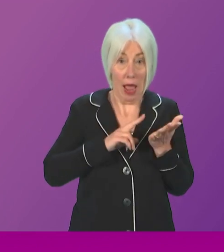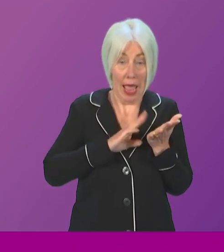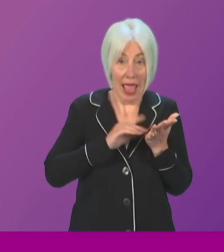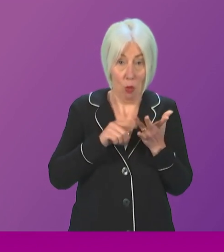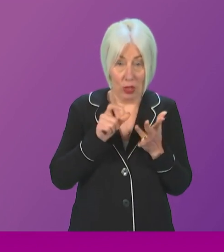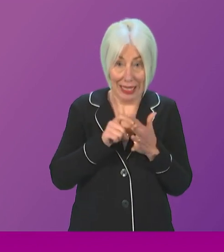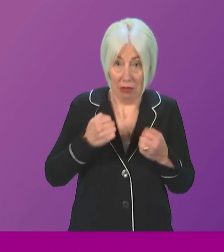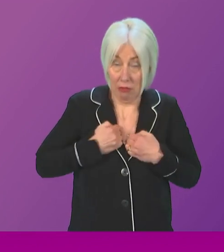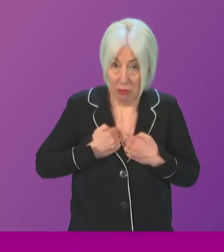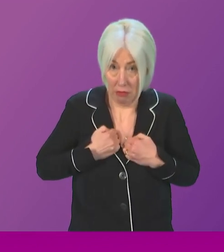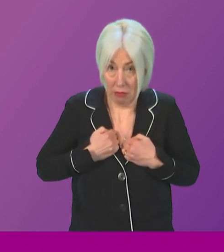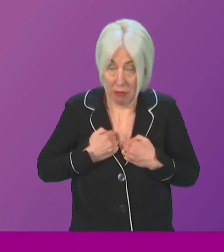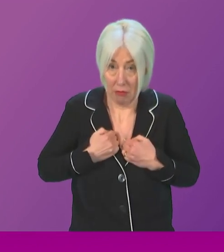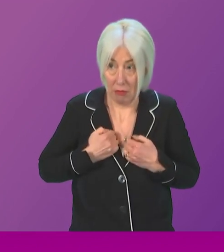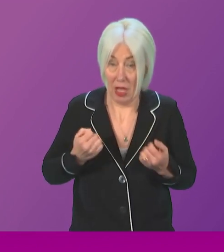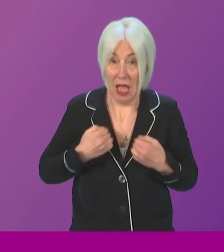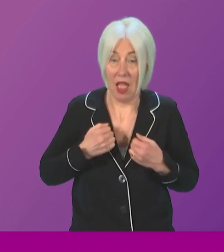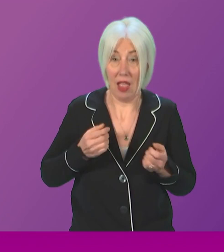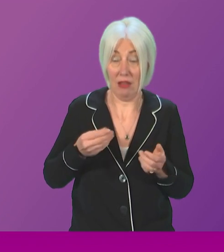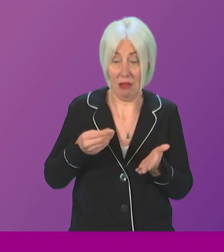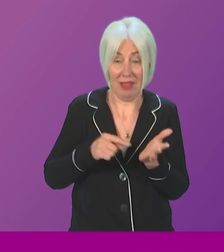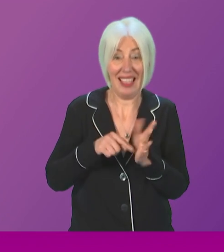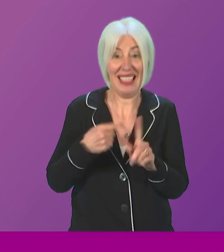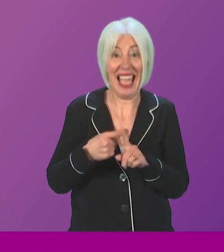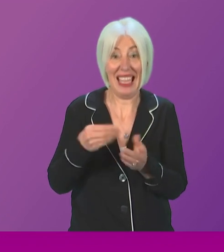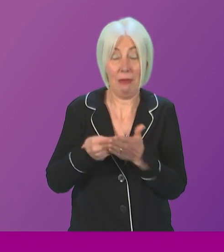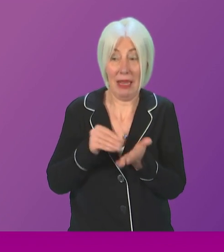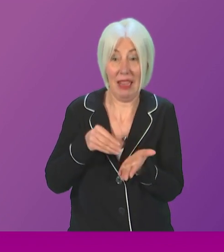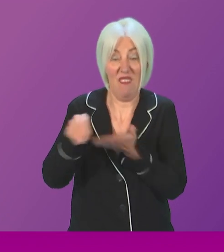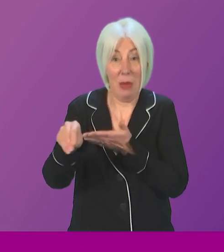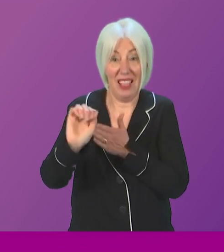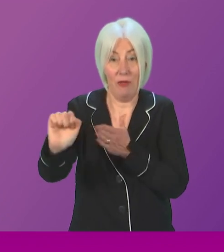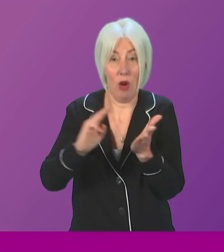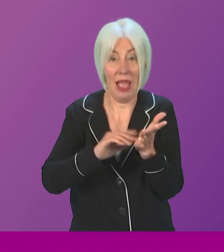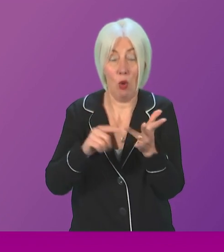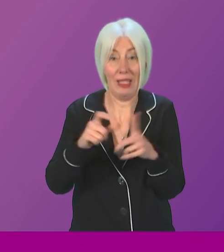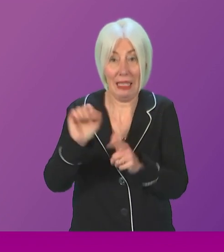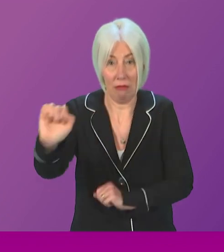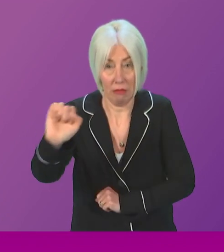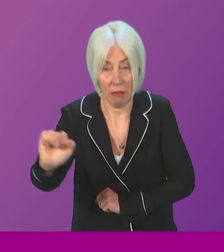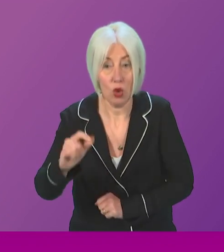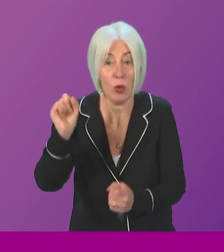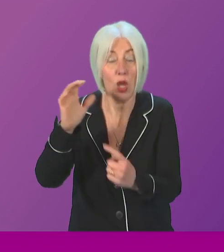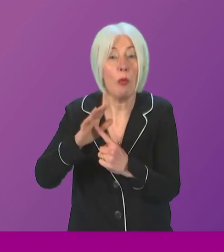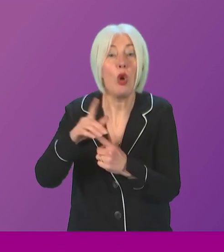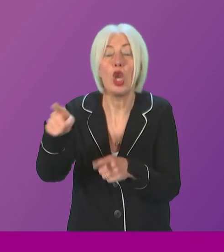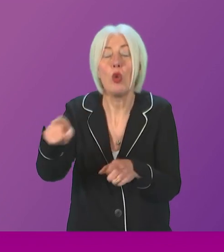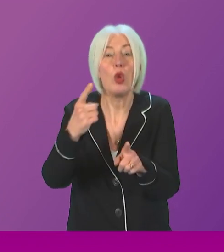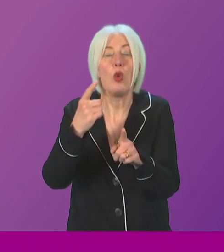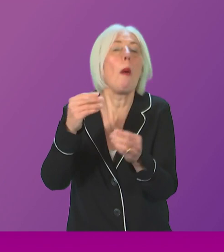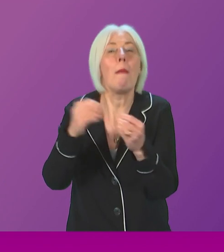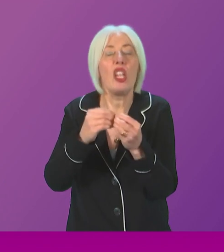Scottish taxpayers' money, of course, that helps to fund the MOD. So, it's important that when he talks about the MOD